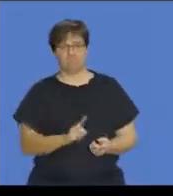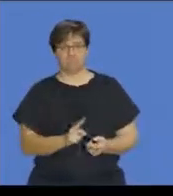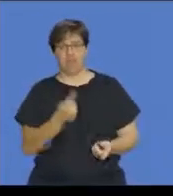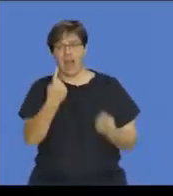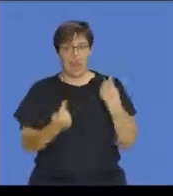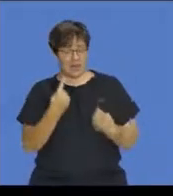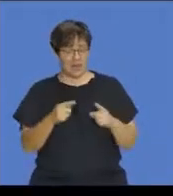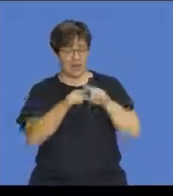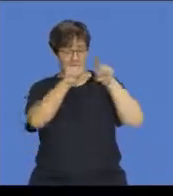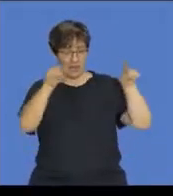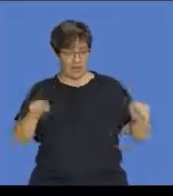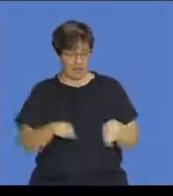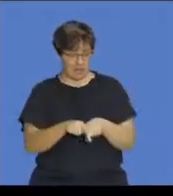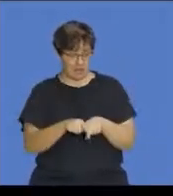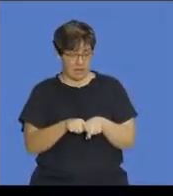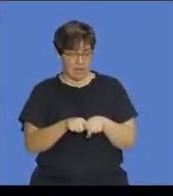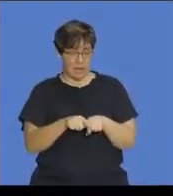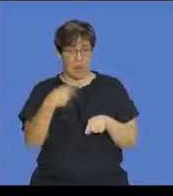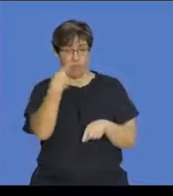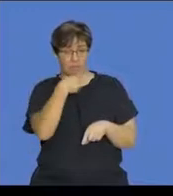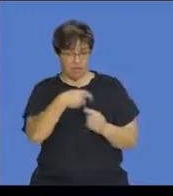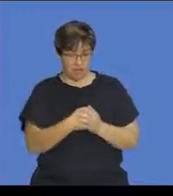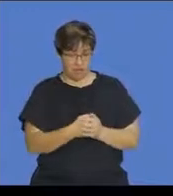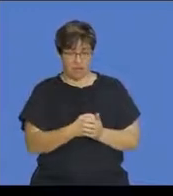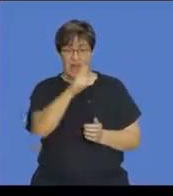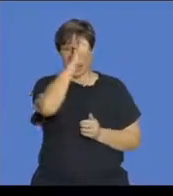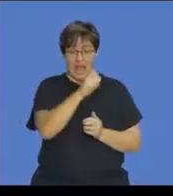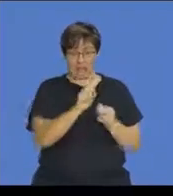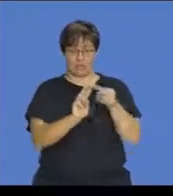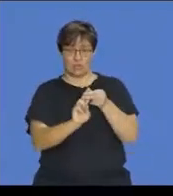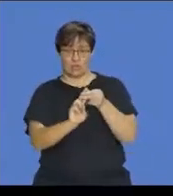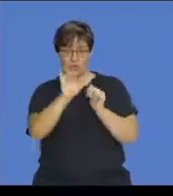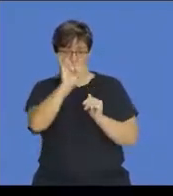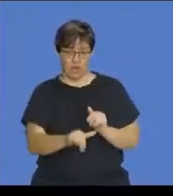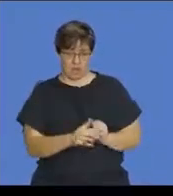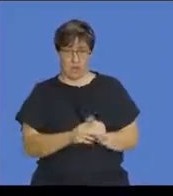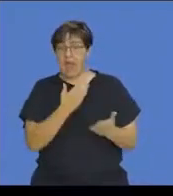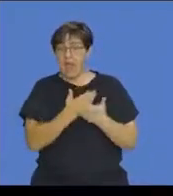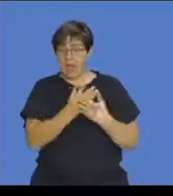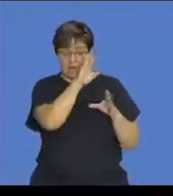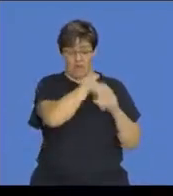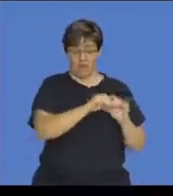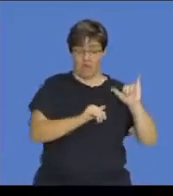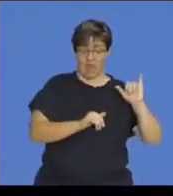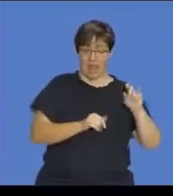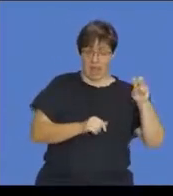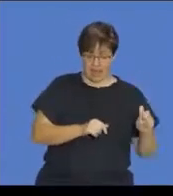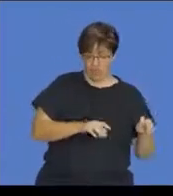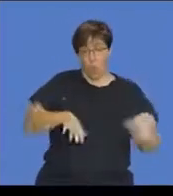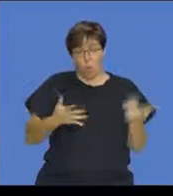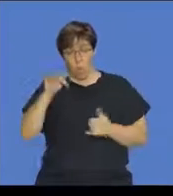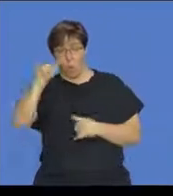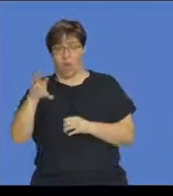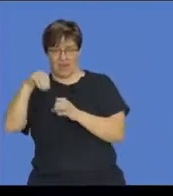box representing X union Y. There can be in X or in Y, and